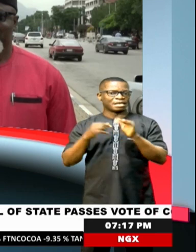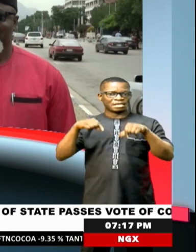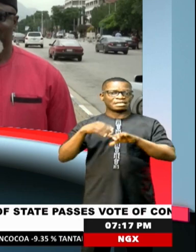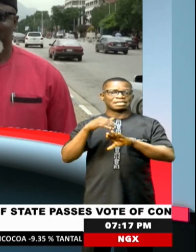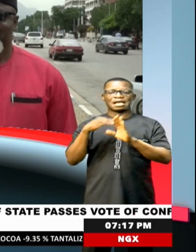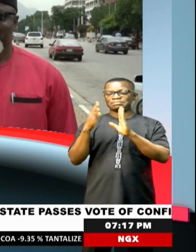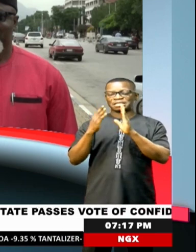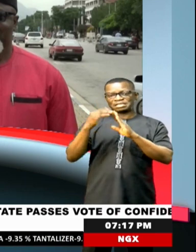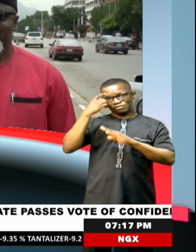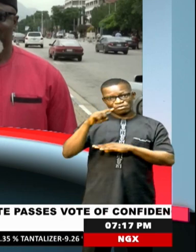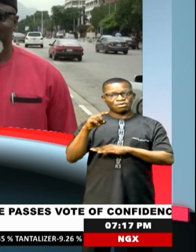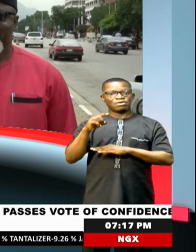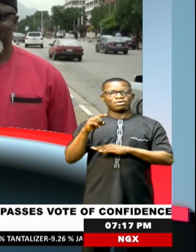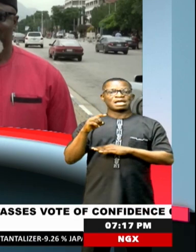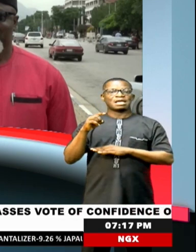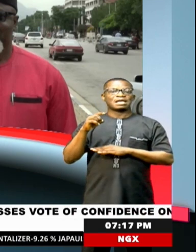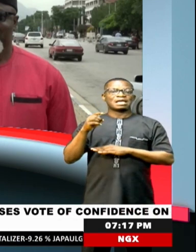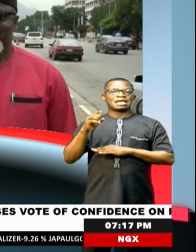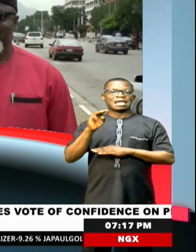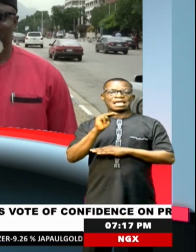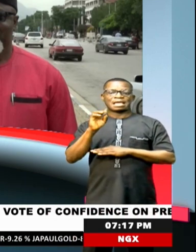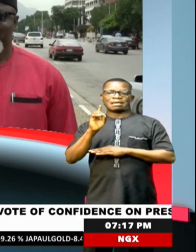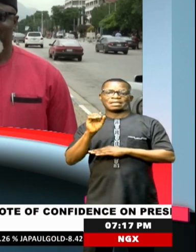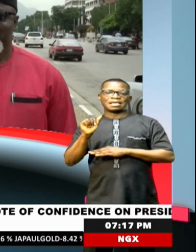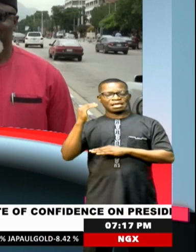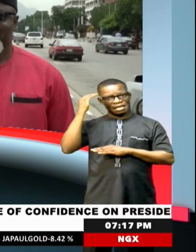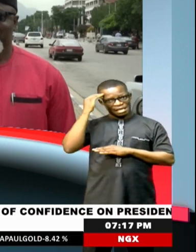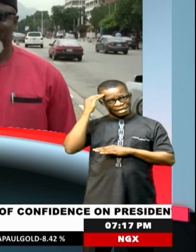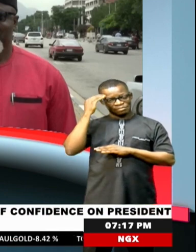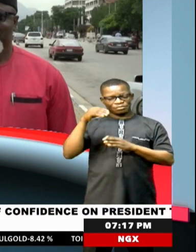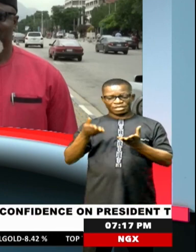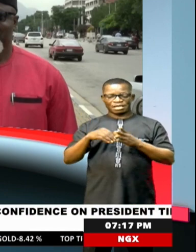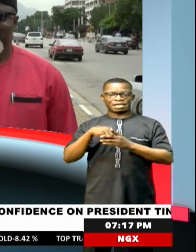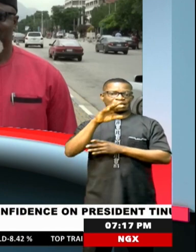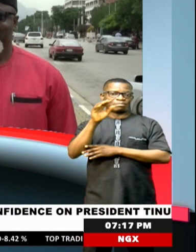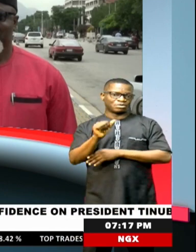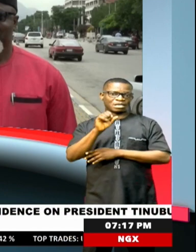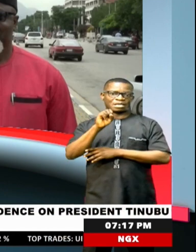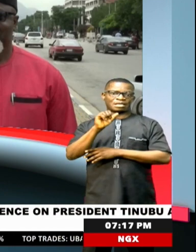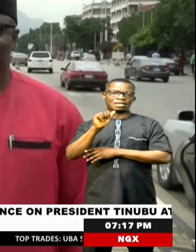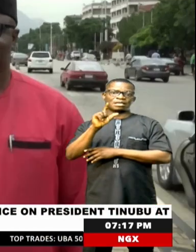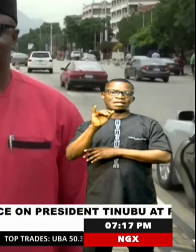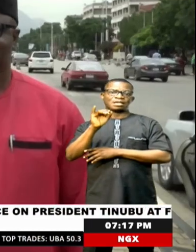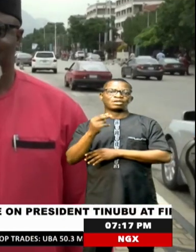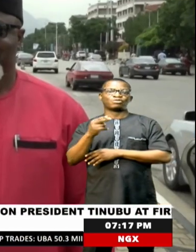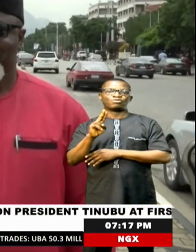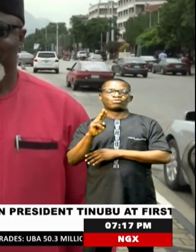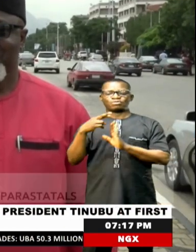for ministry's directors, heads of his agencies and peristatals in Abu Uja. Salihugwanara reports.